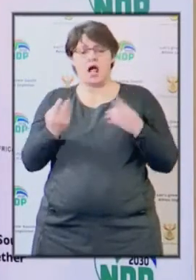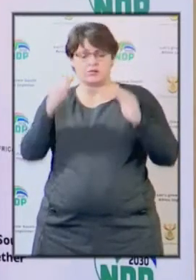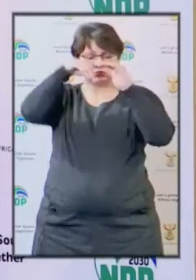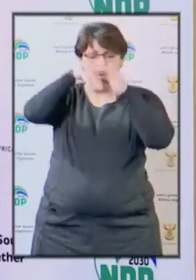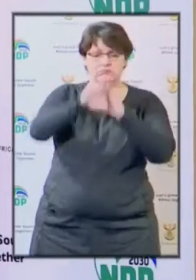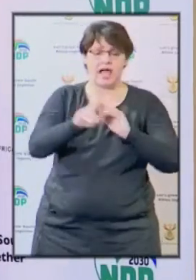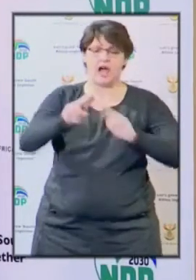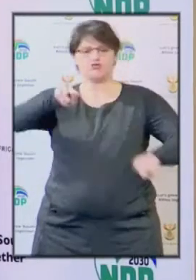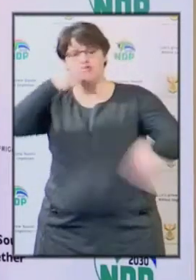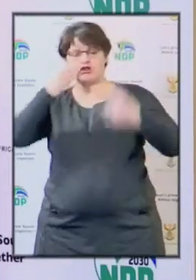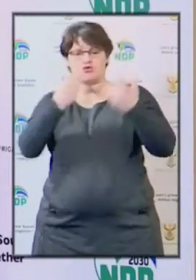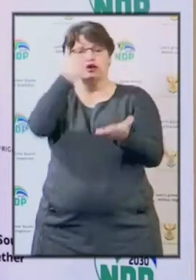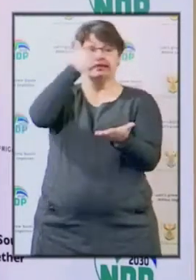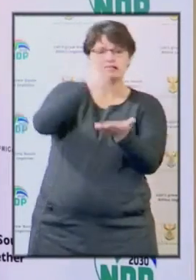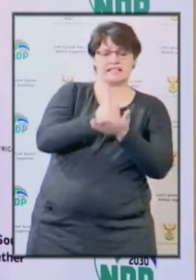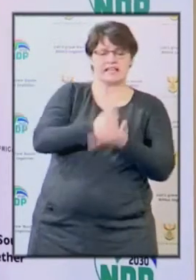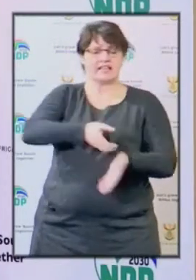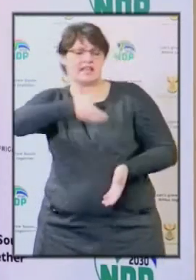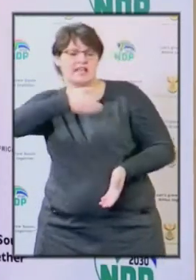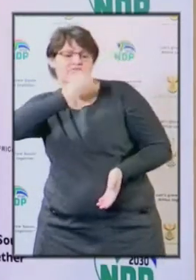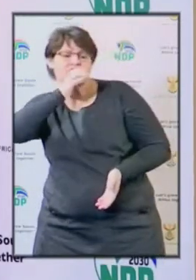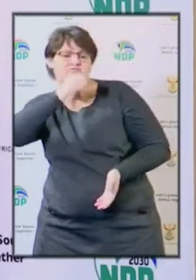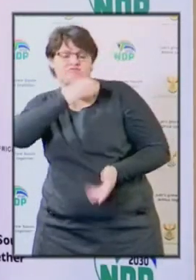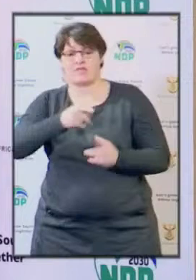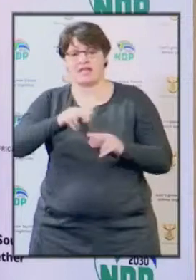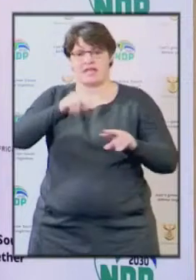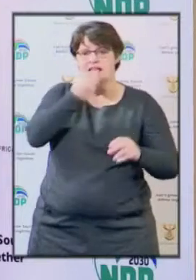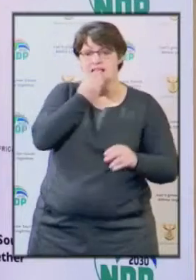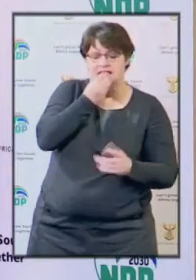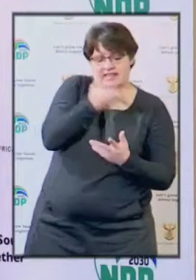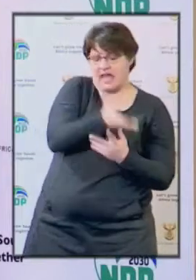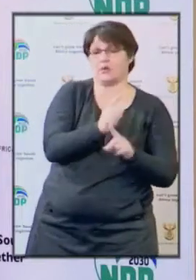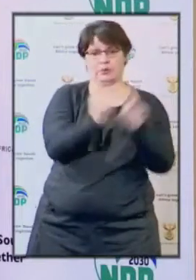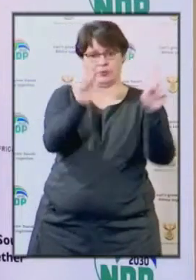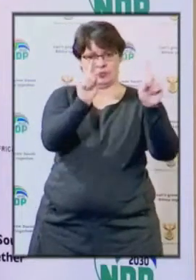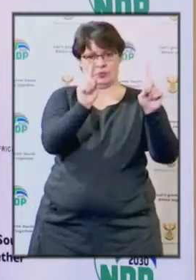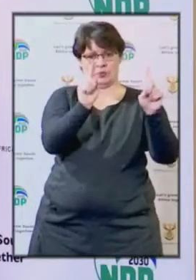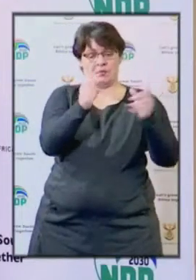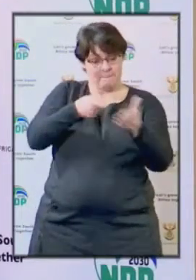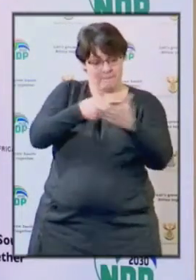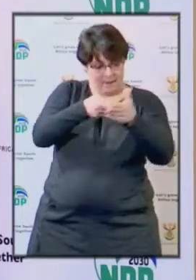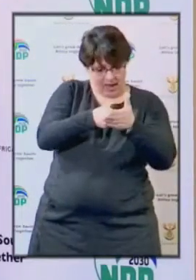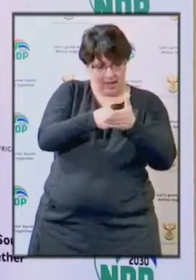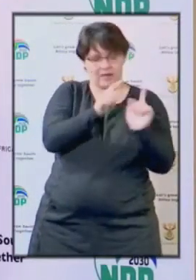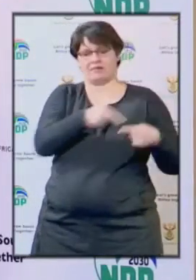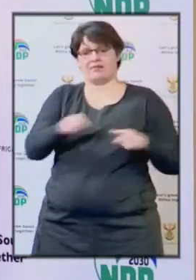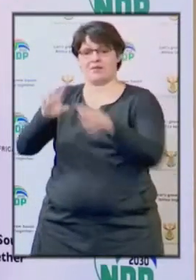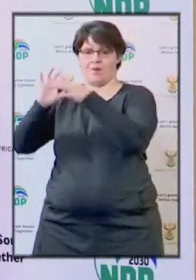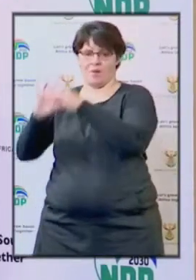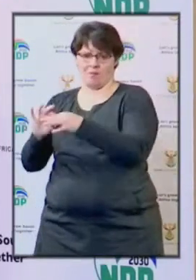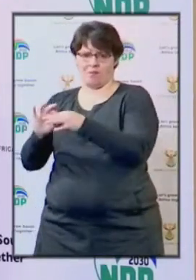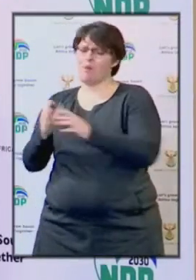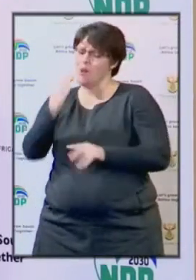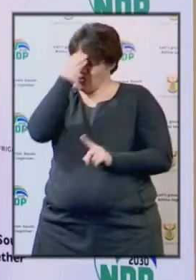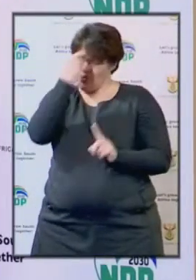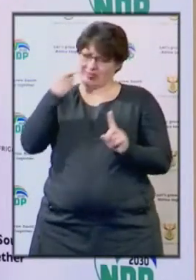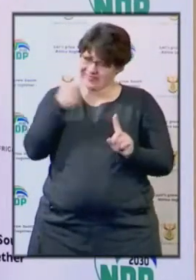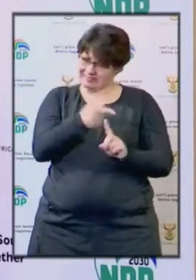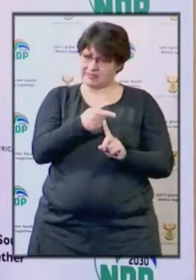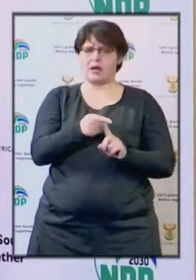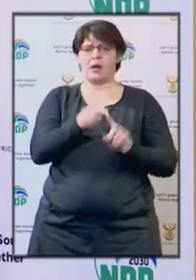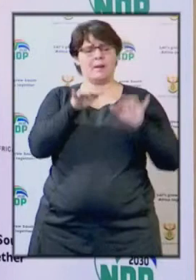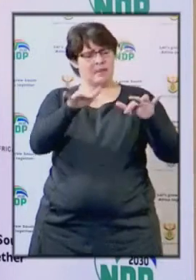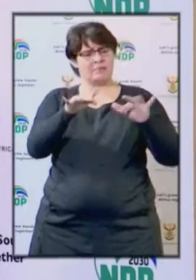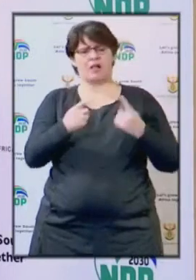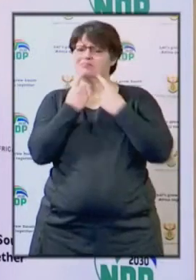together in a restaurant and sit and eat. In this area, I do note that there's been an outcry in the